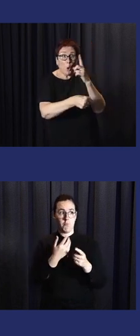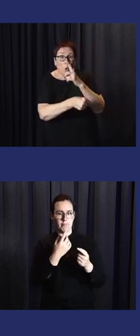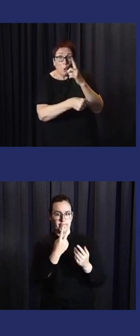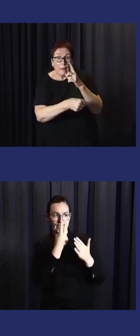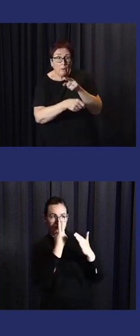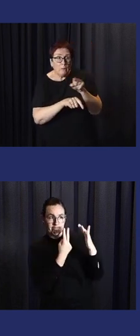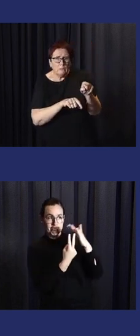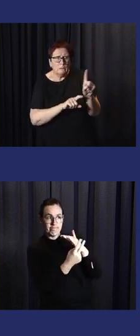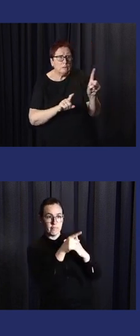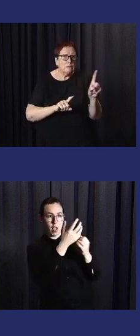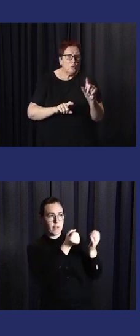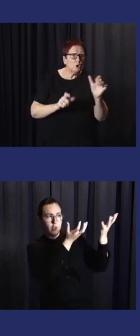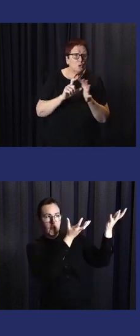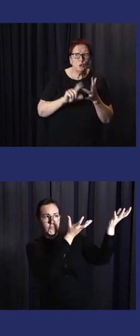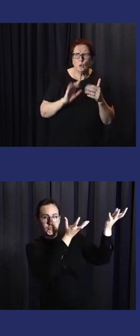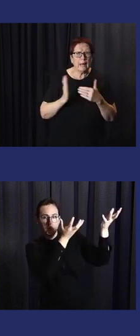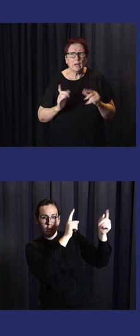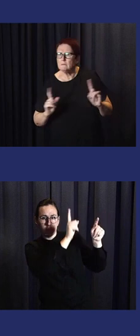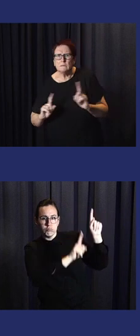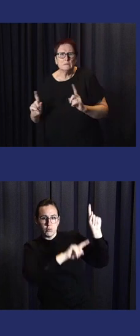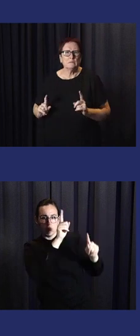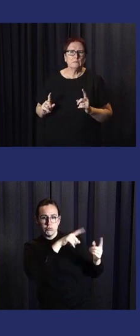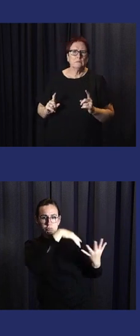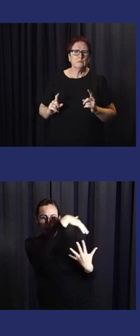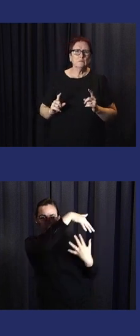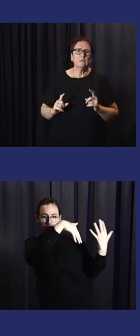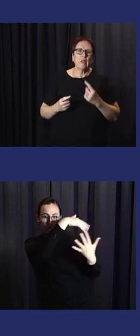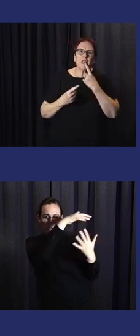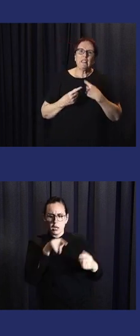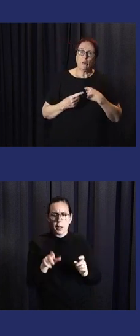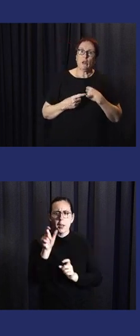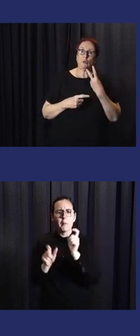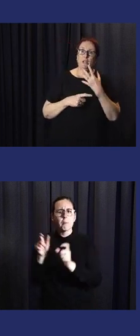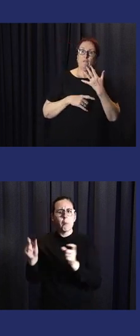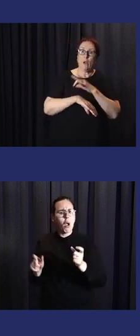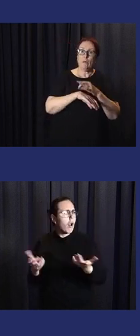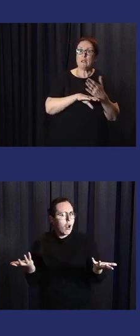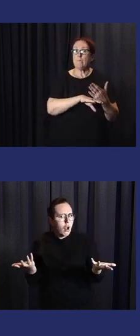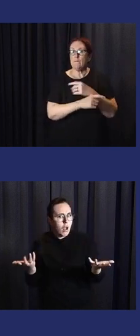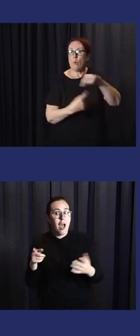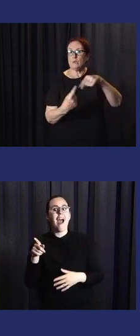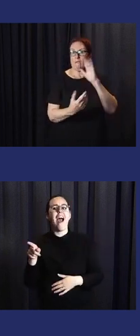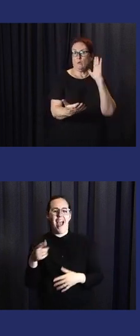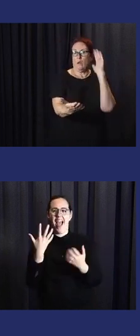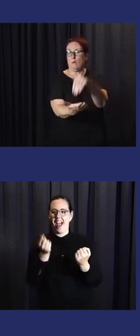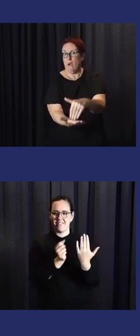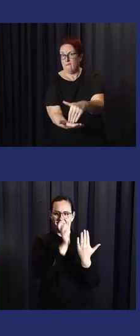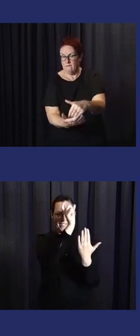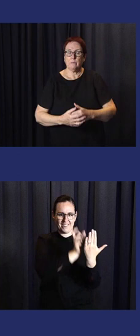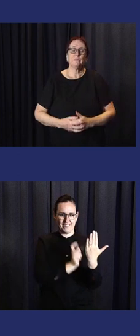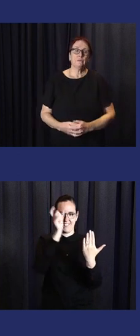the storm is coming, for example, what the people, local people and sector agencies, what they should do